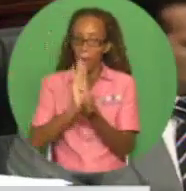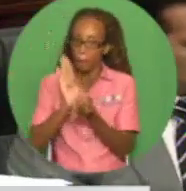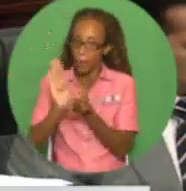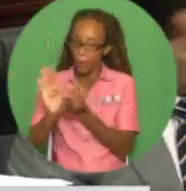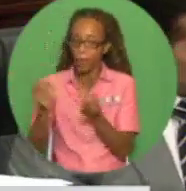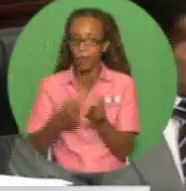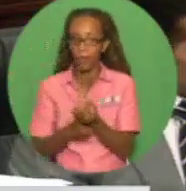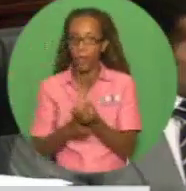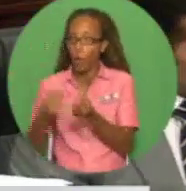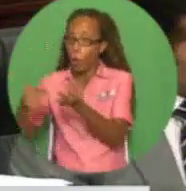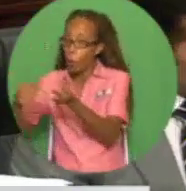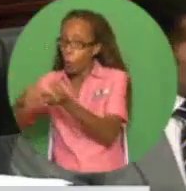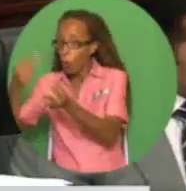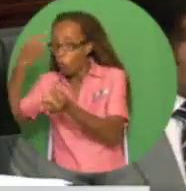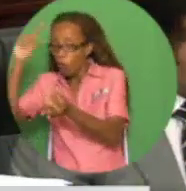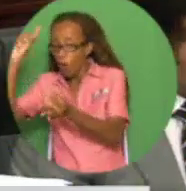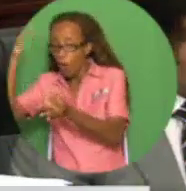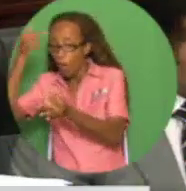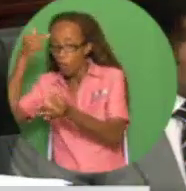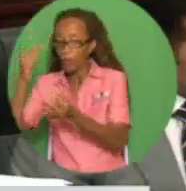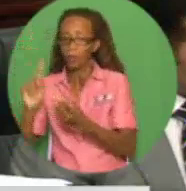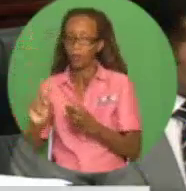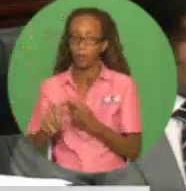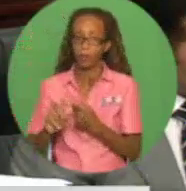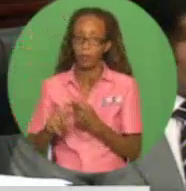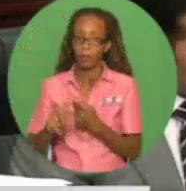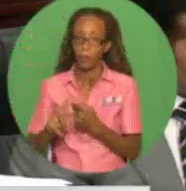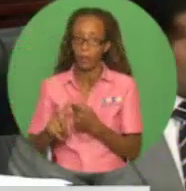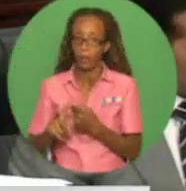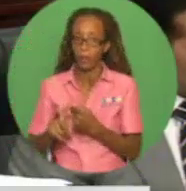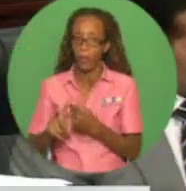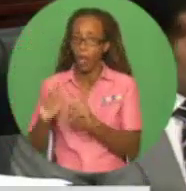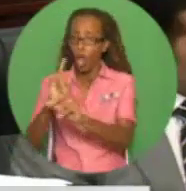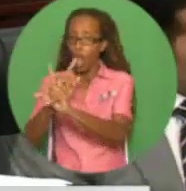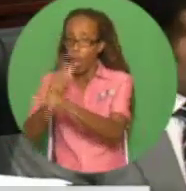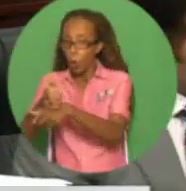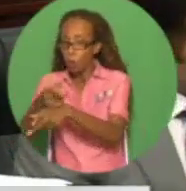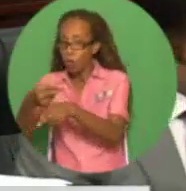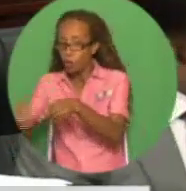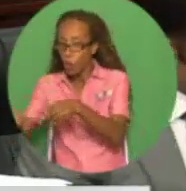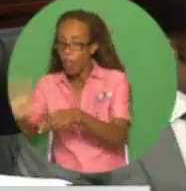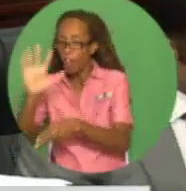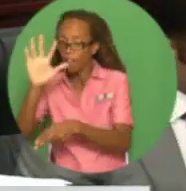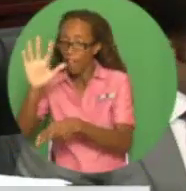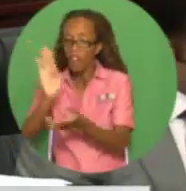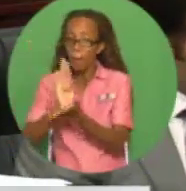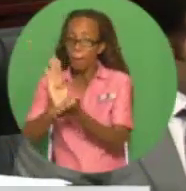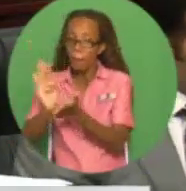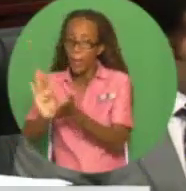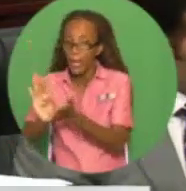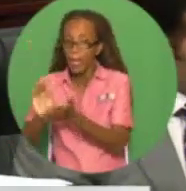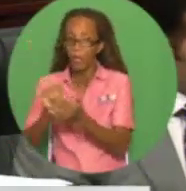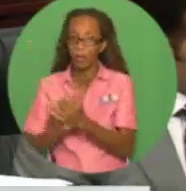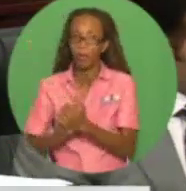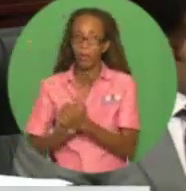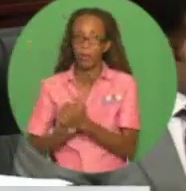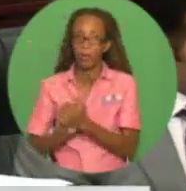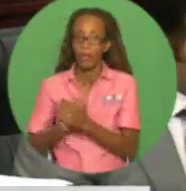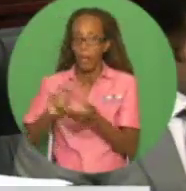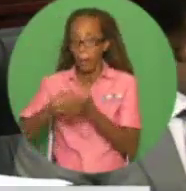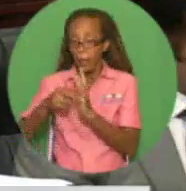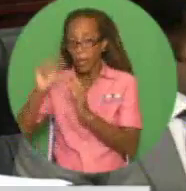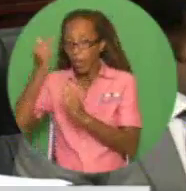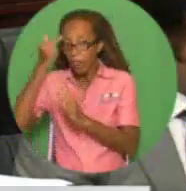owed to the government. Short-term loans of $5 billion with the company, seeking a government